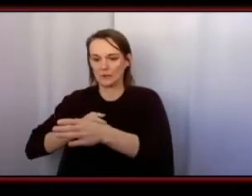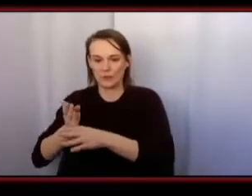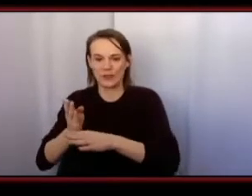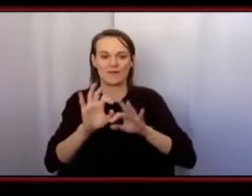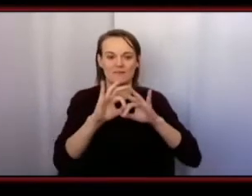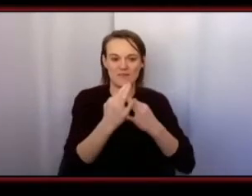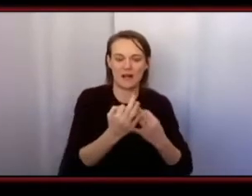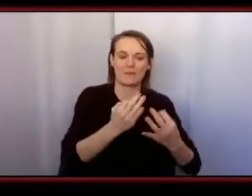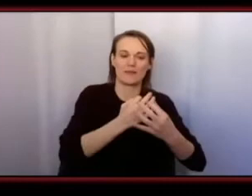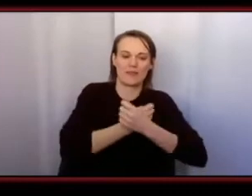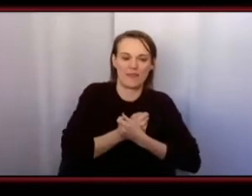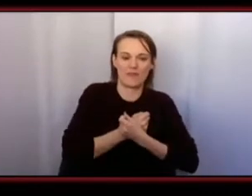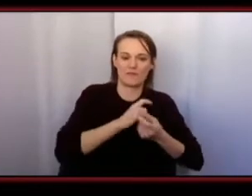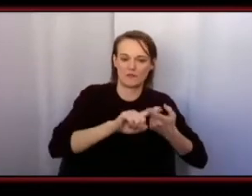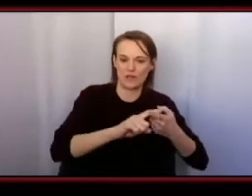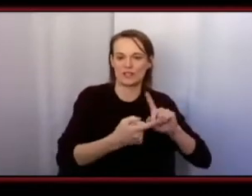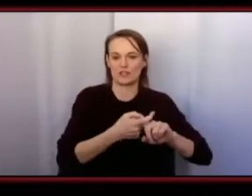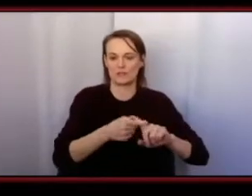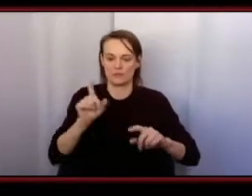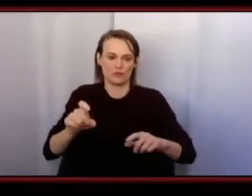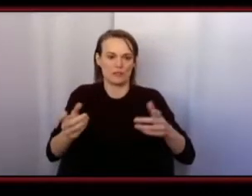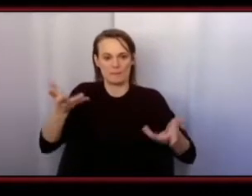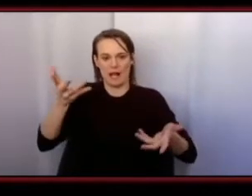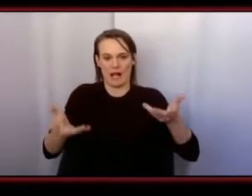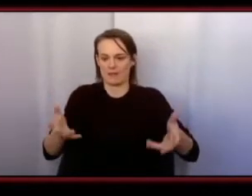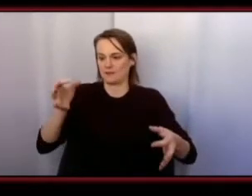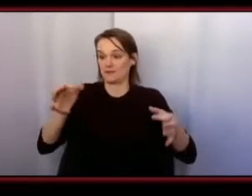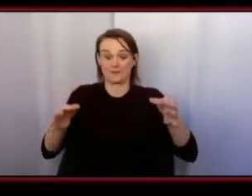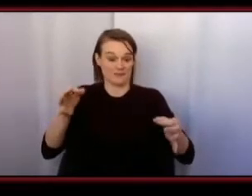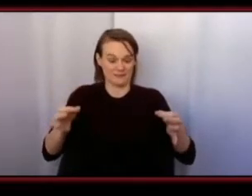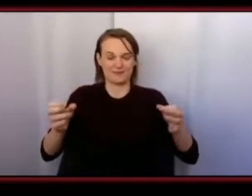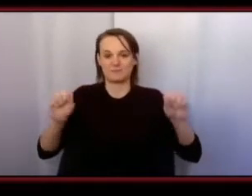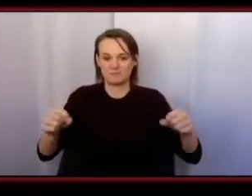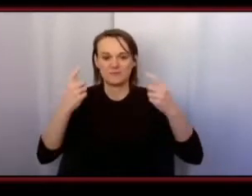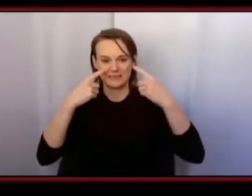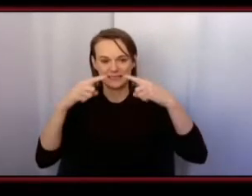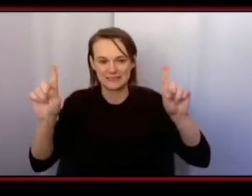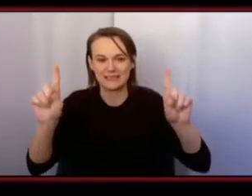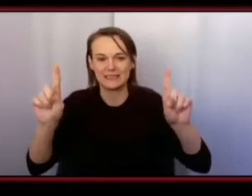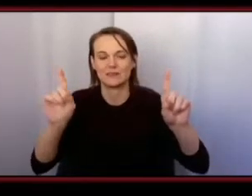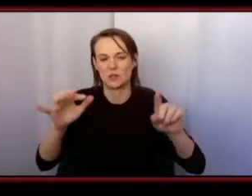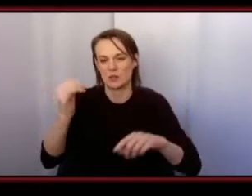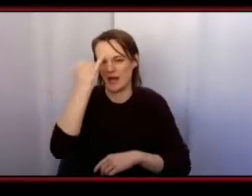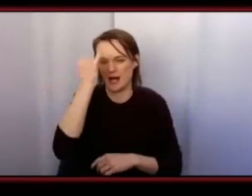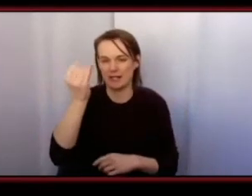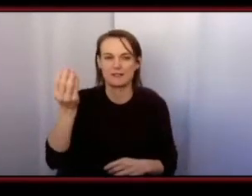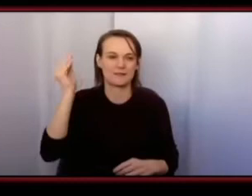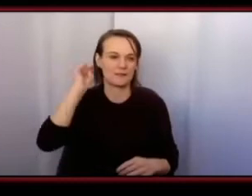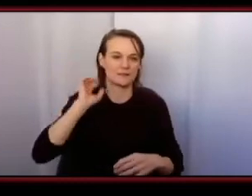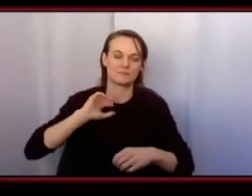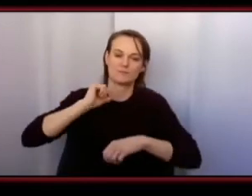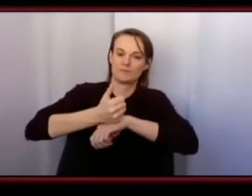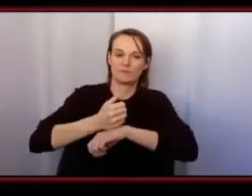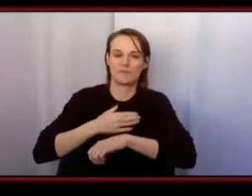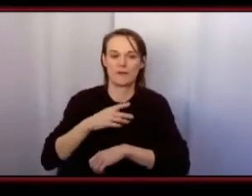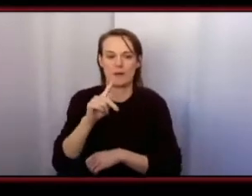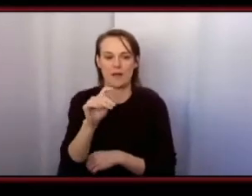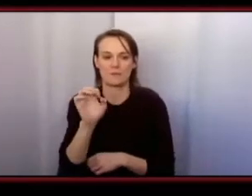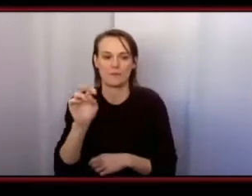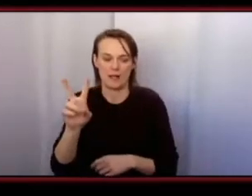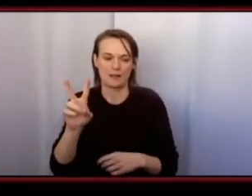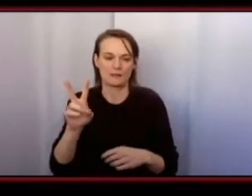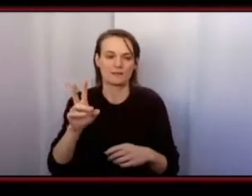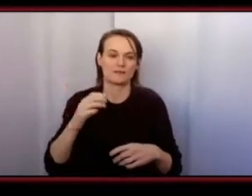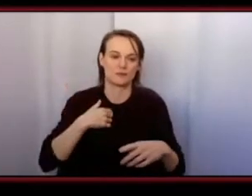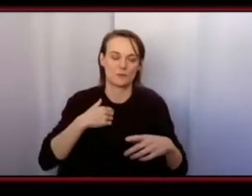so i had that idea and then from there i took it and i started the trev brand using the principles for